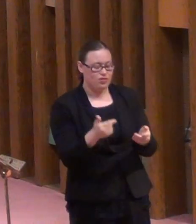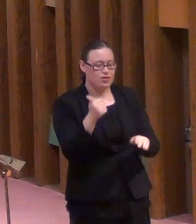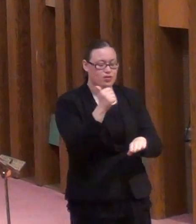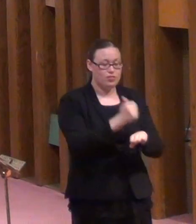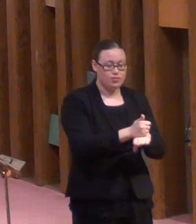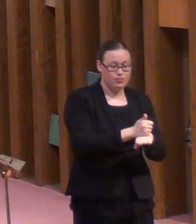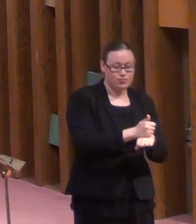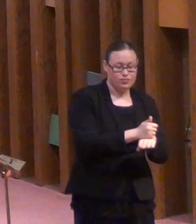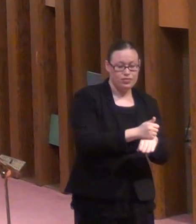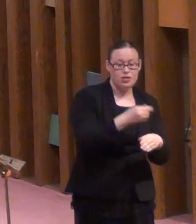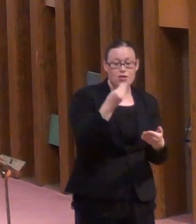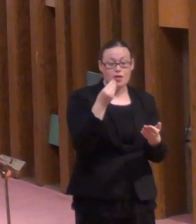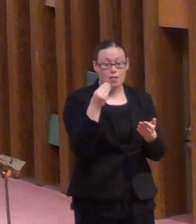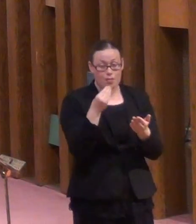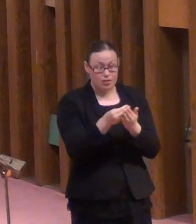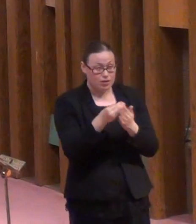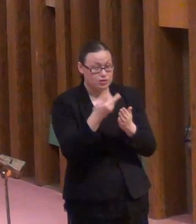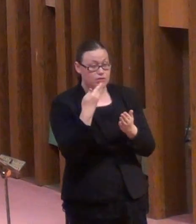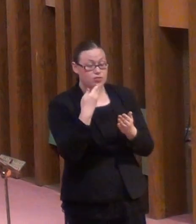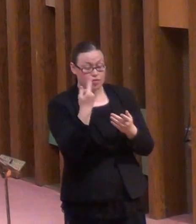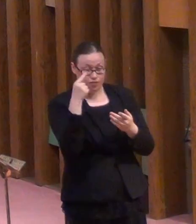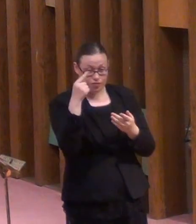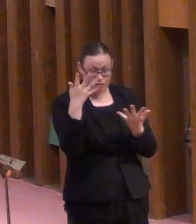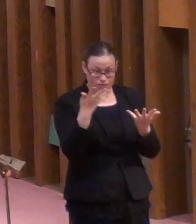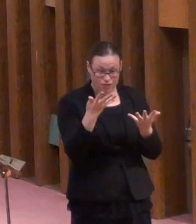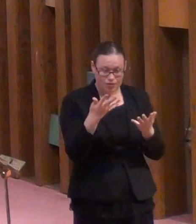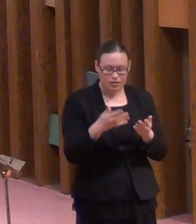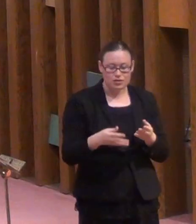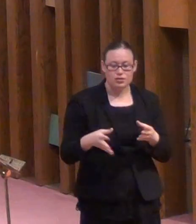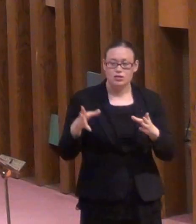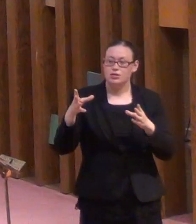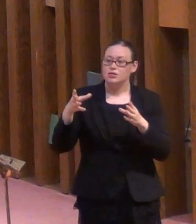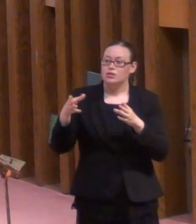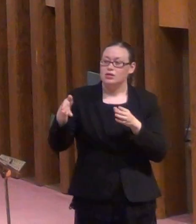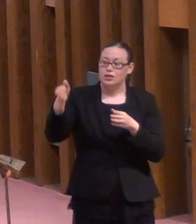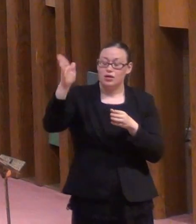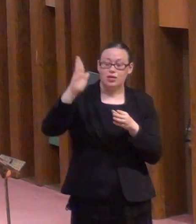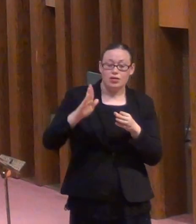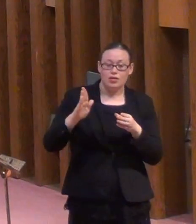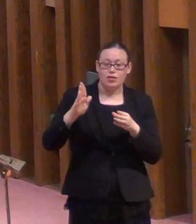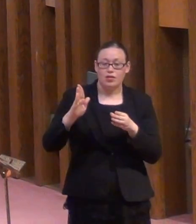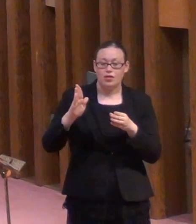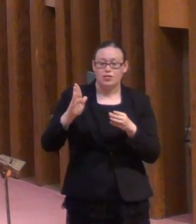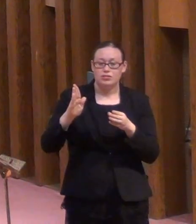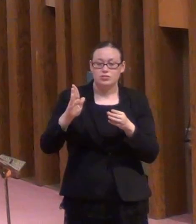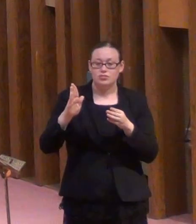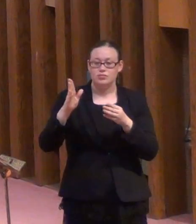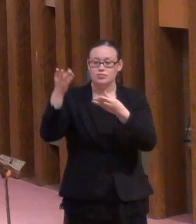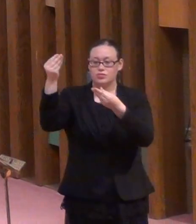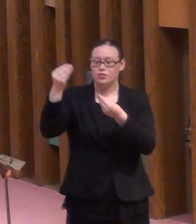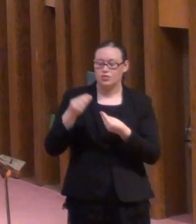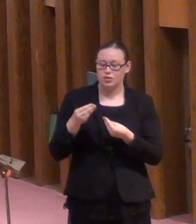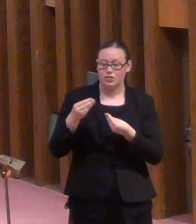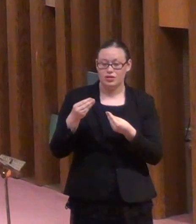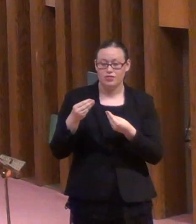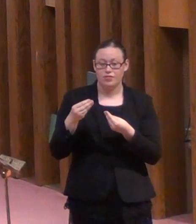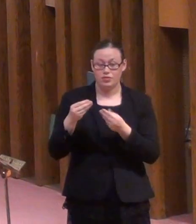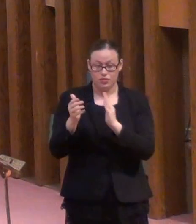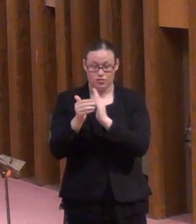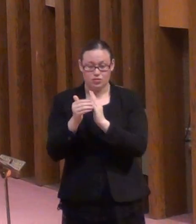for is to receive rewards in heaven. What does Jesus say in verse 9? Be welcome